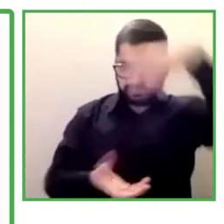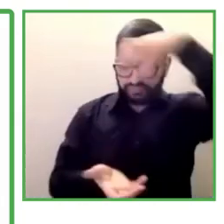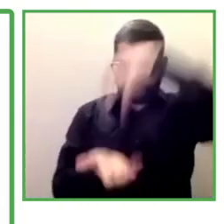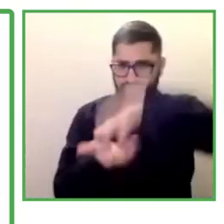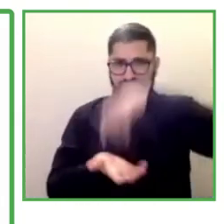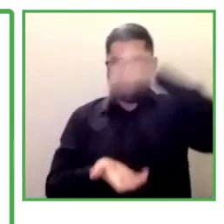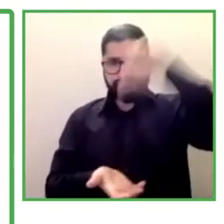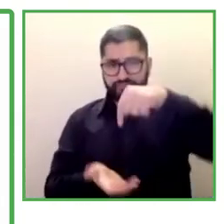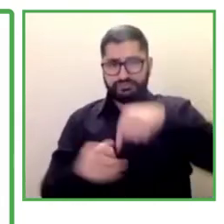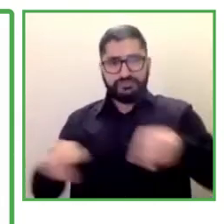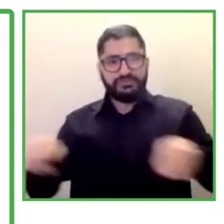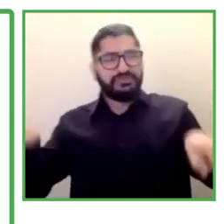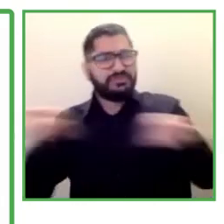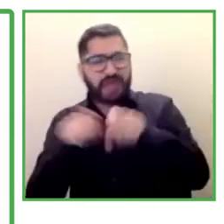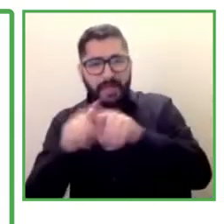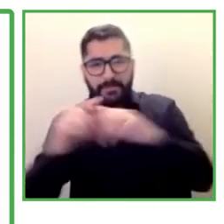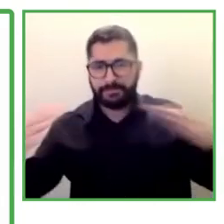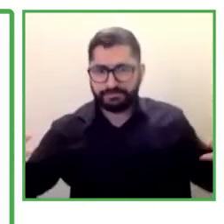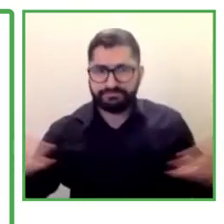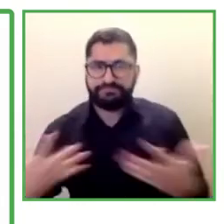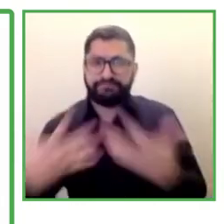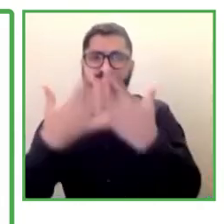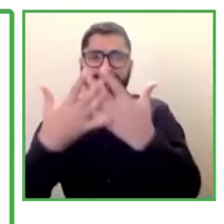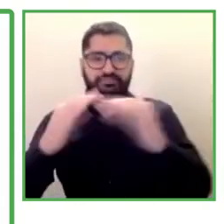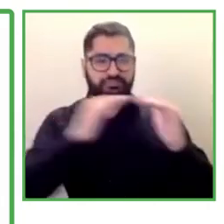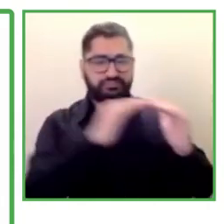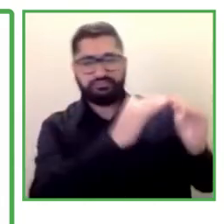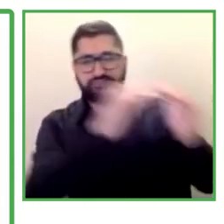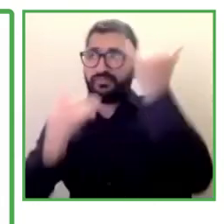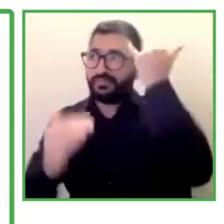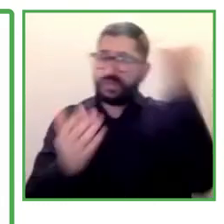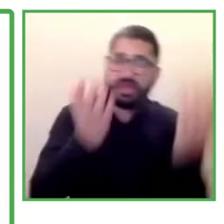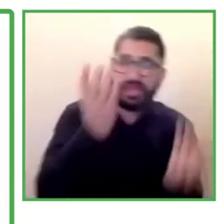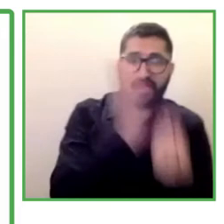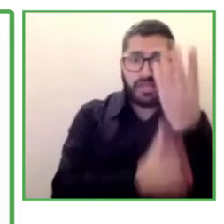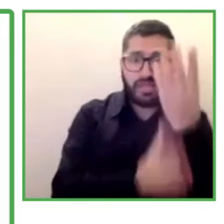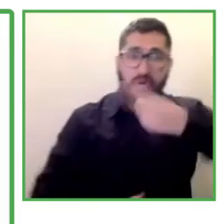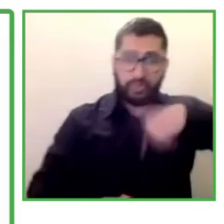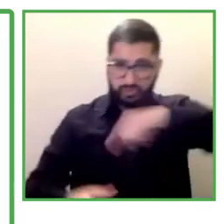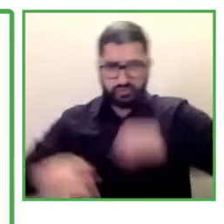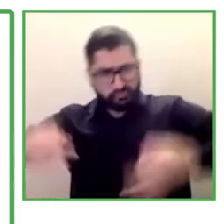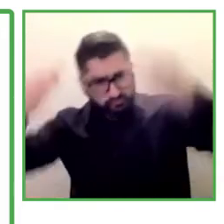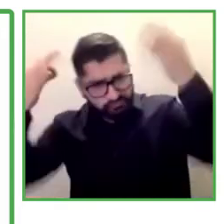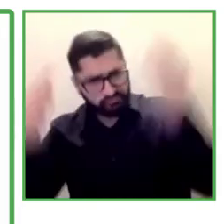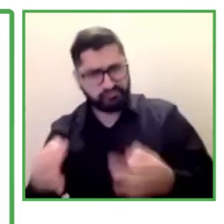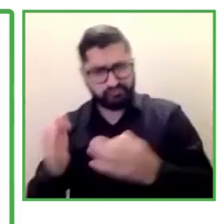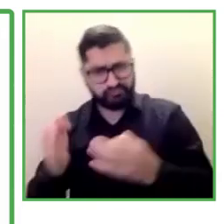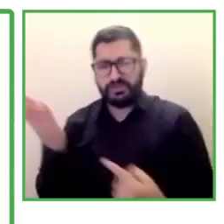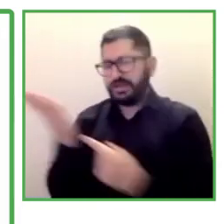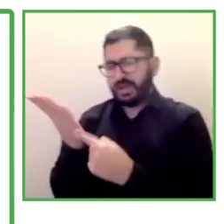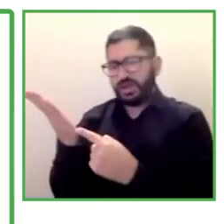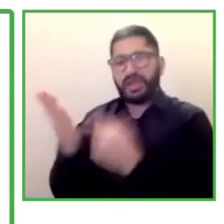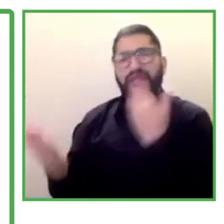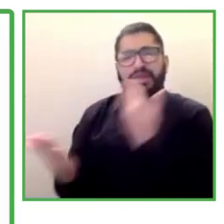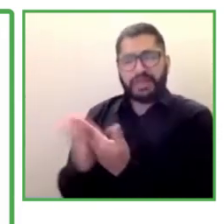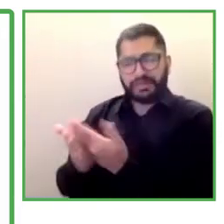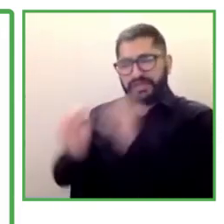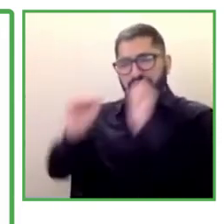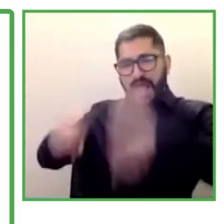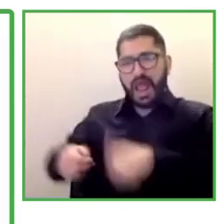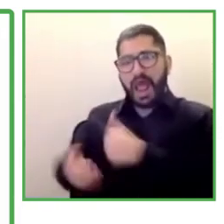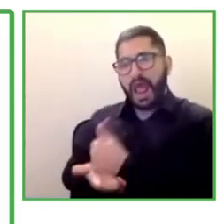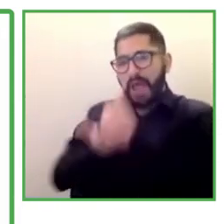we're also sure that technology today is our big ally to be able to improve